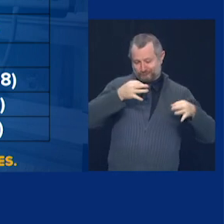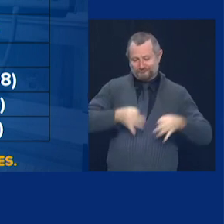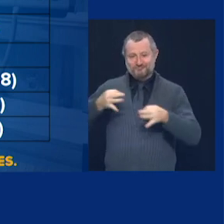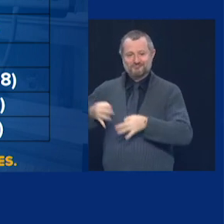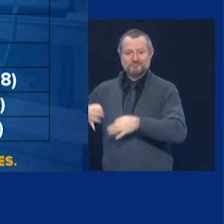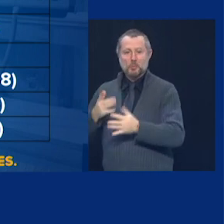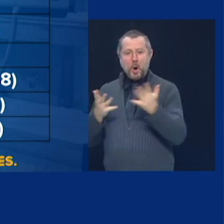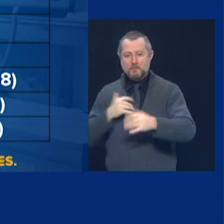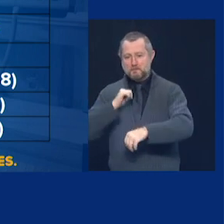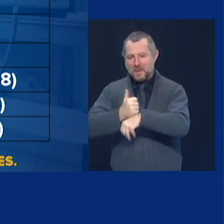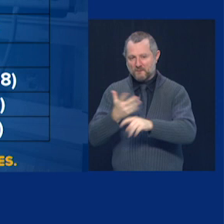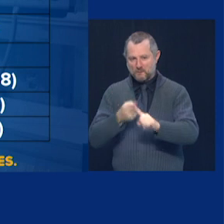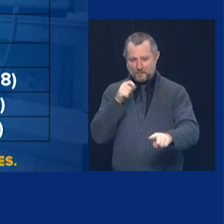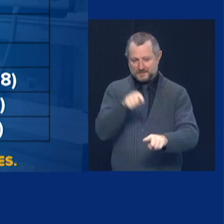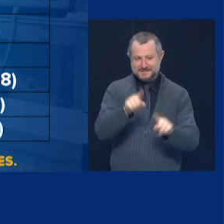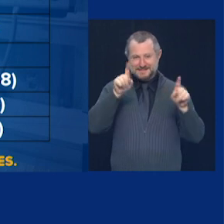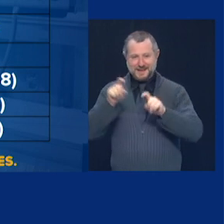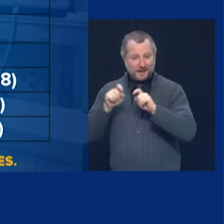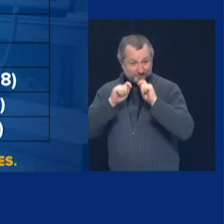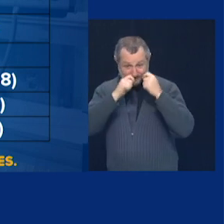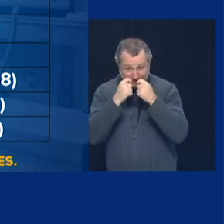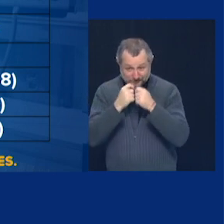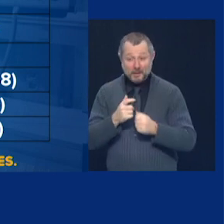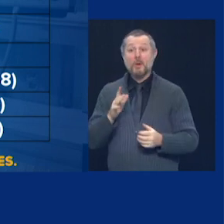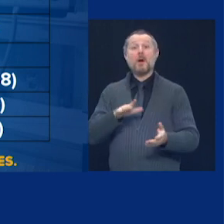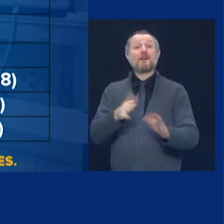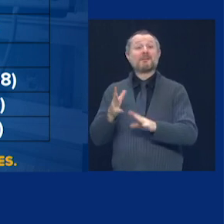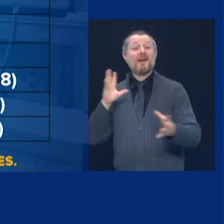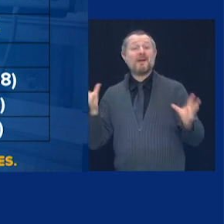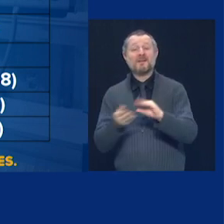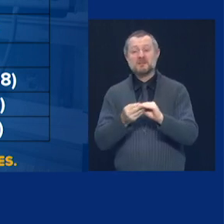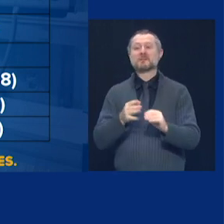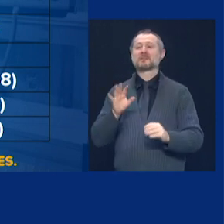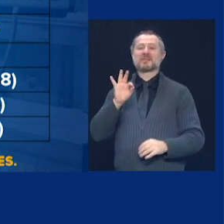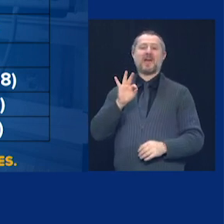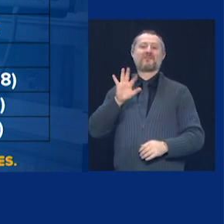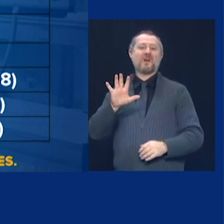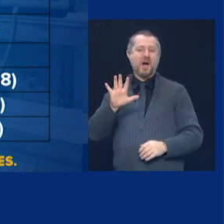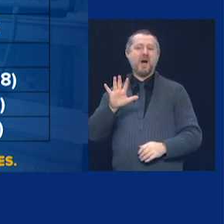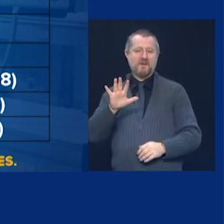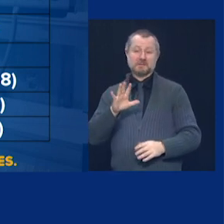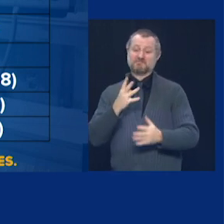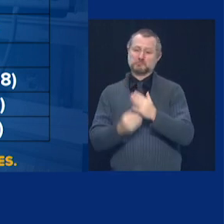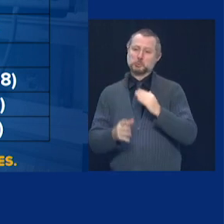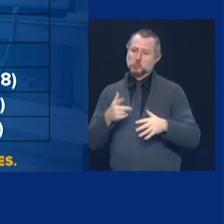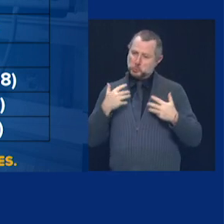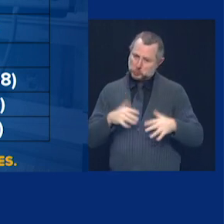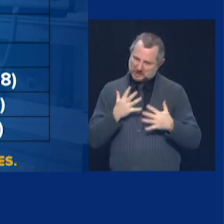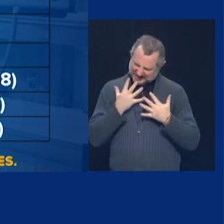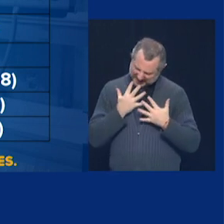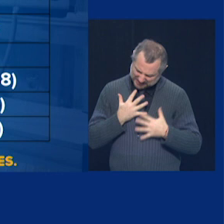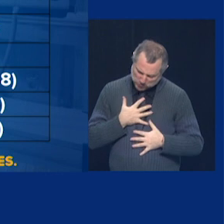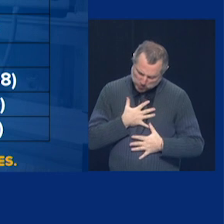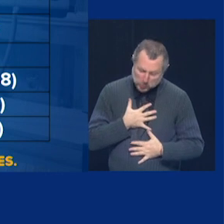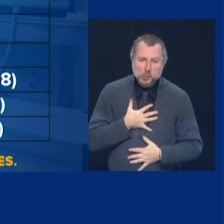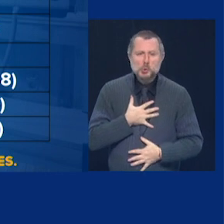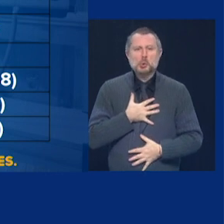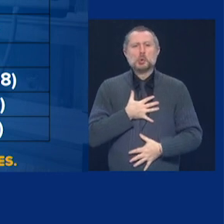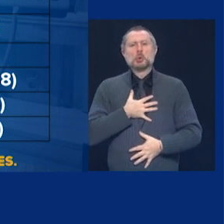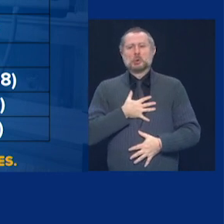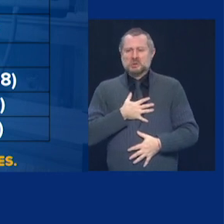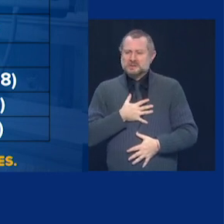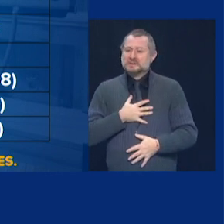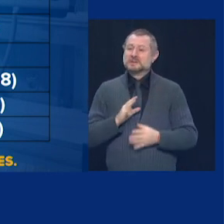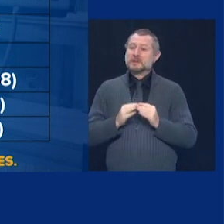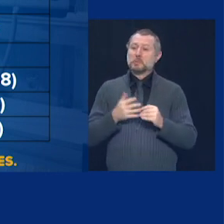deaths, 95. That is a sad number. Number one, when it's a